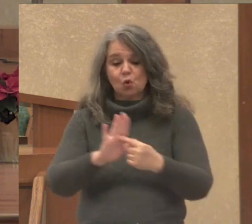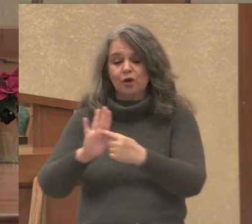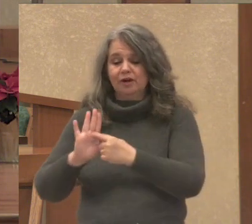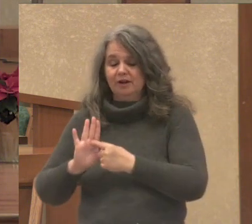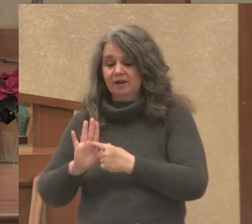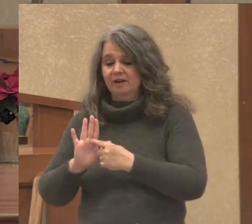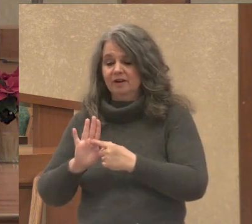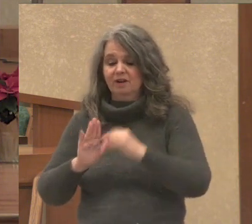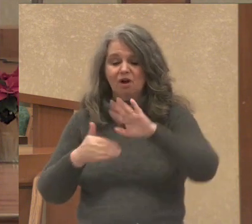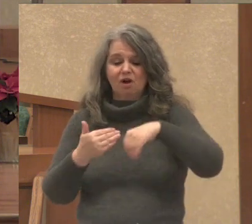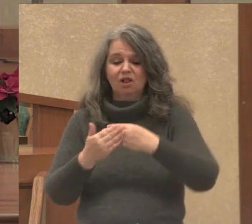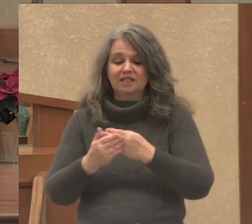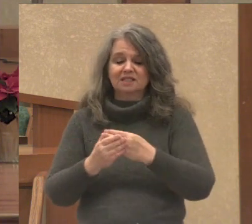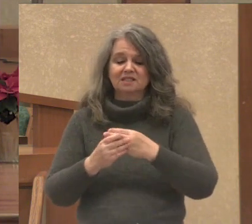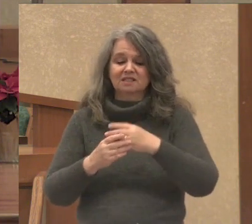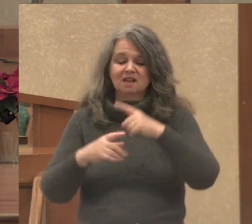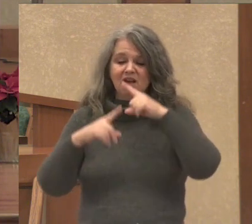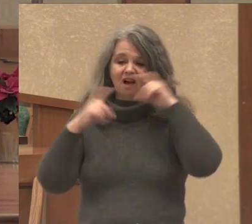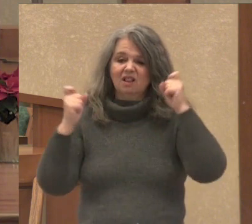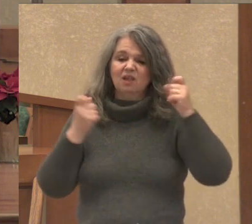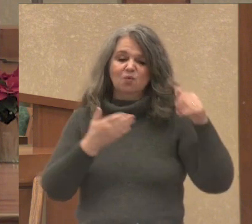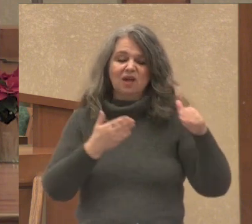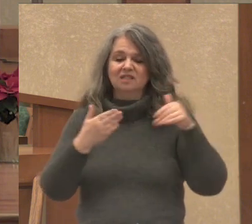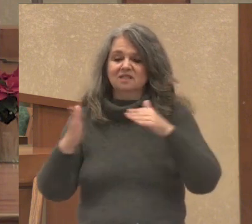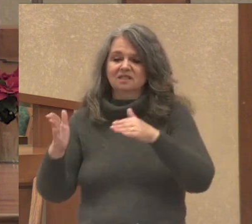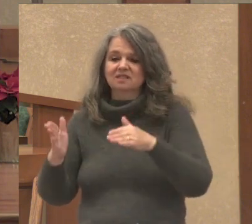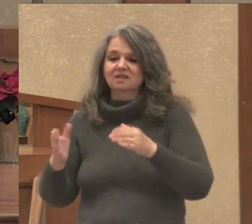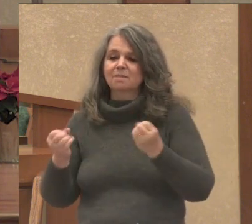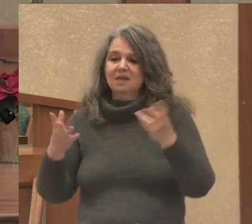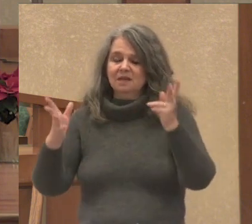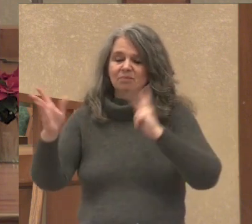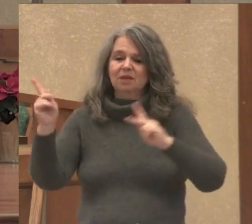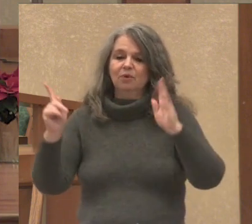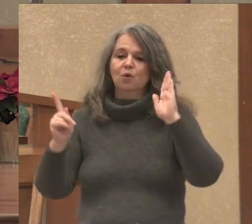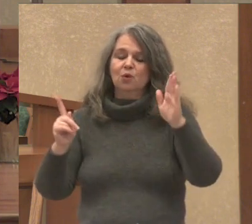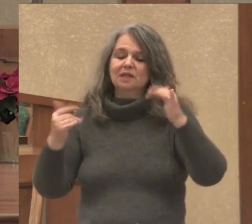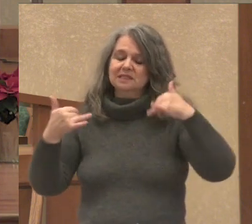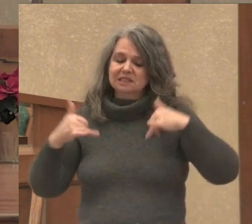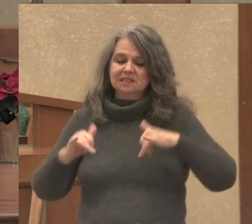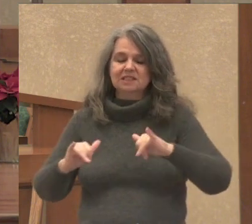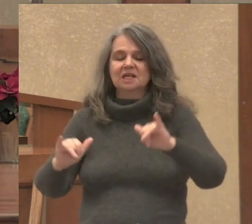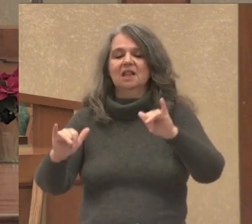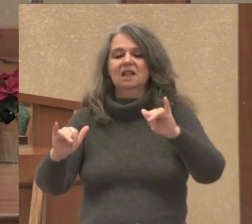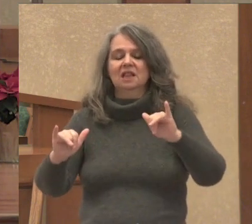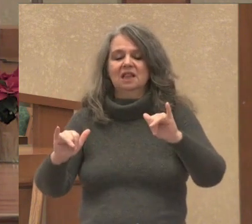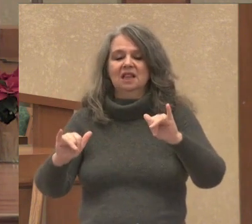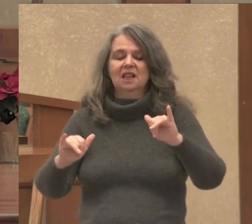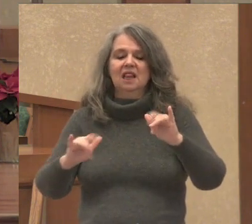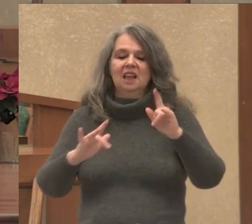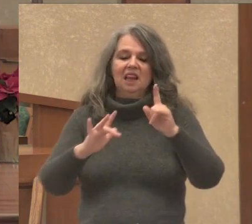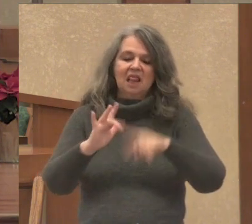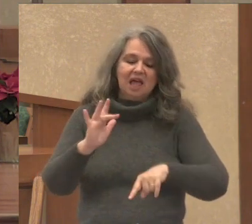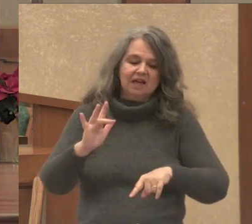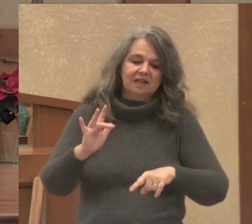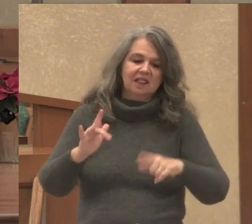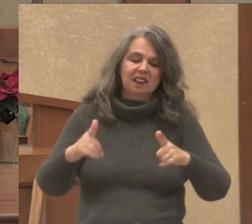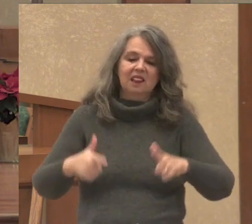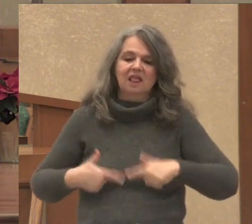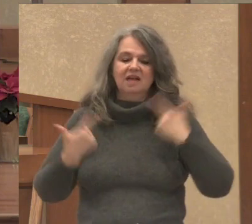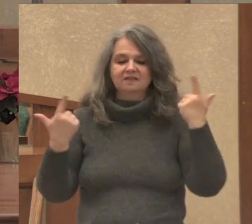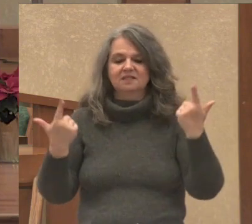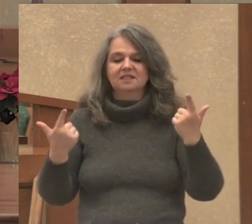all its ugly ways. Millions of people will still lack life's basic necessities.